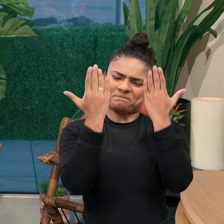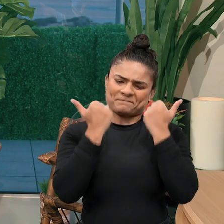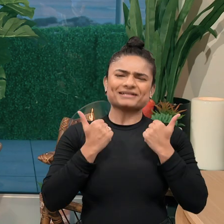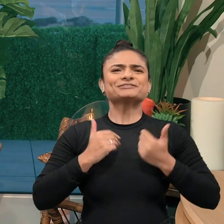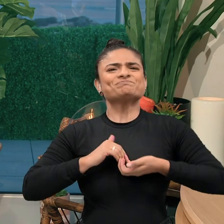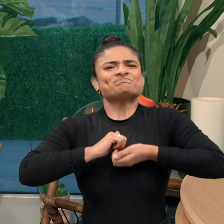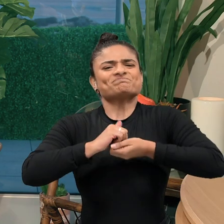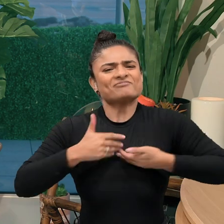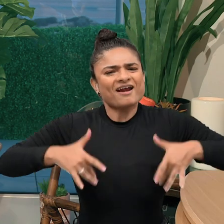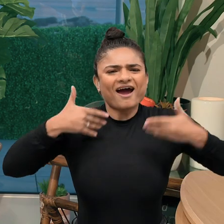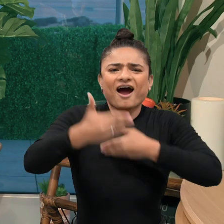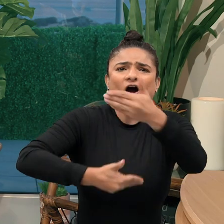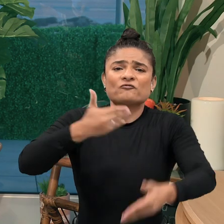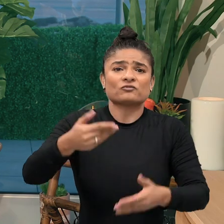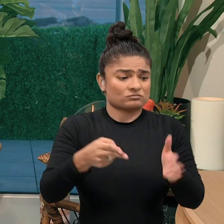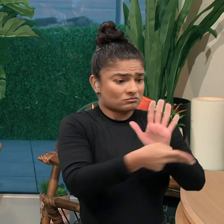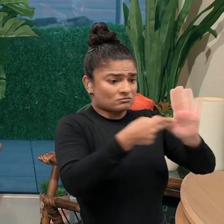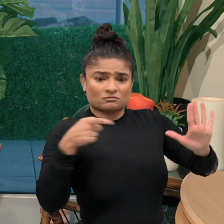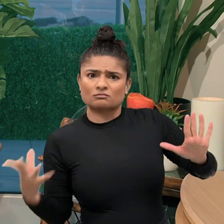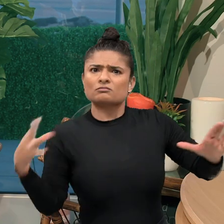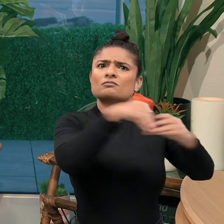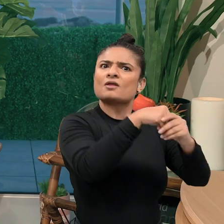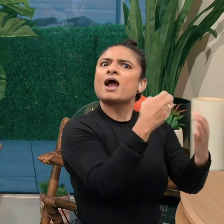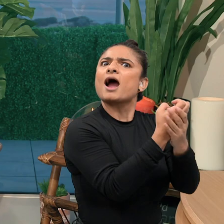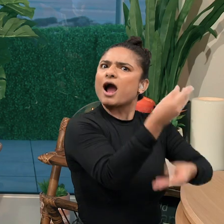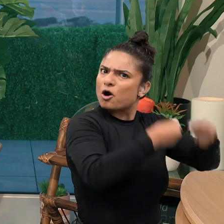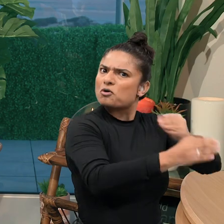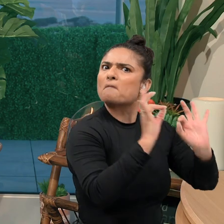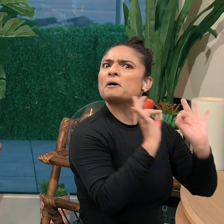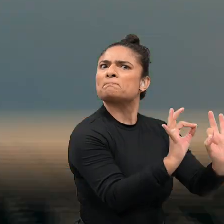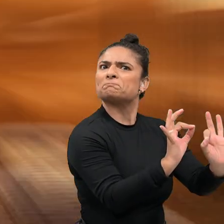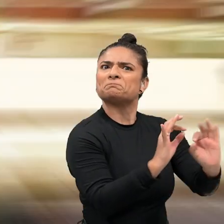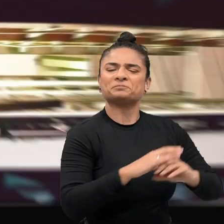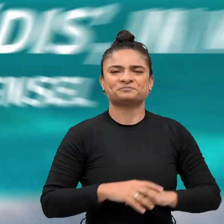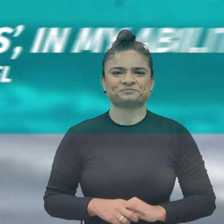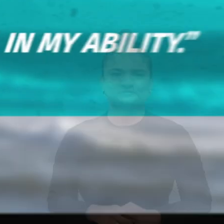become a blessing and a catalyst for economic growth in his life. We'll be right back.